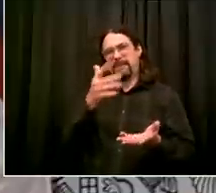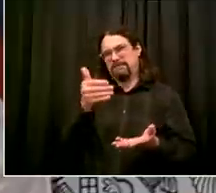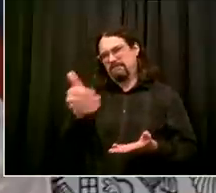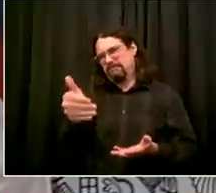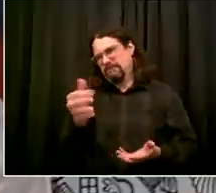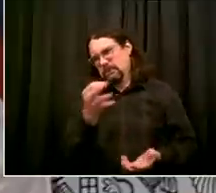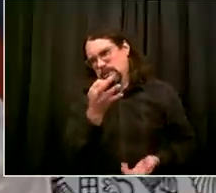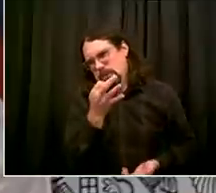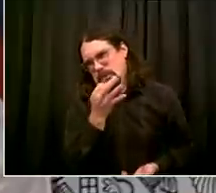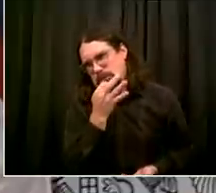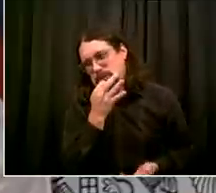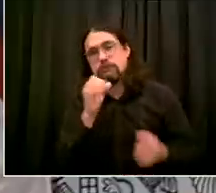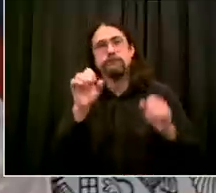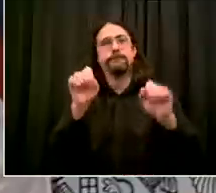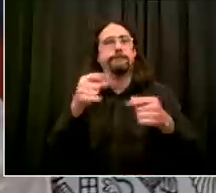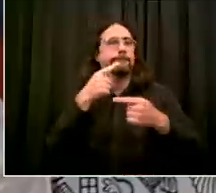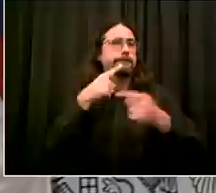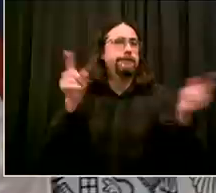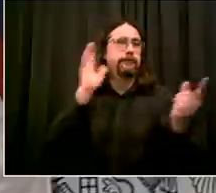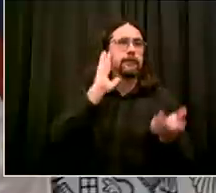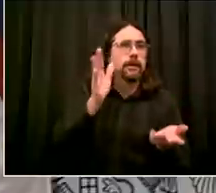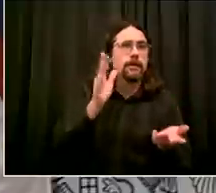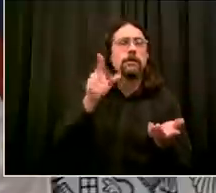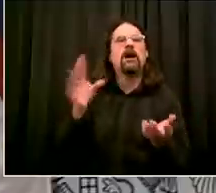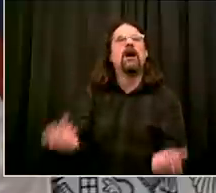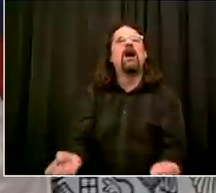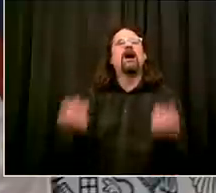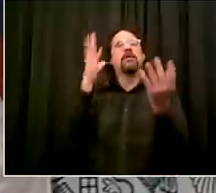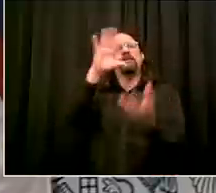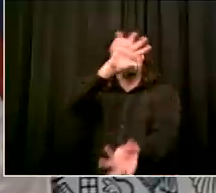the next is dana from the new york times